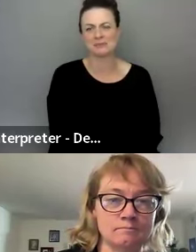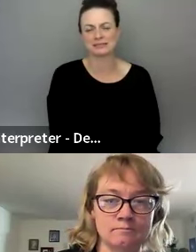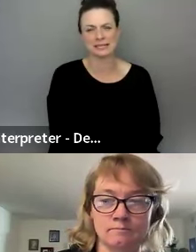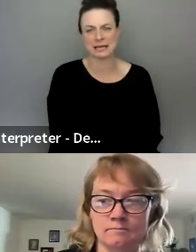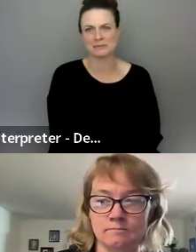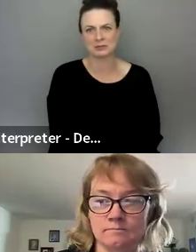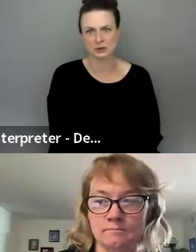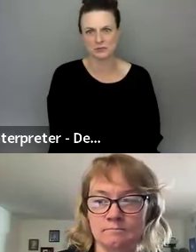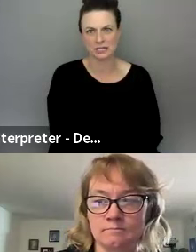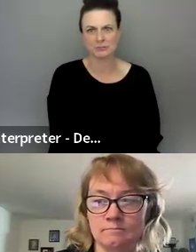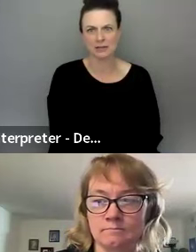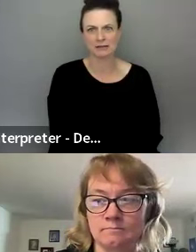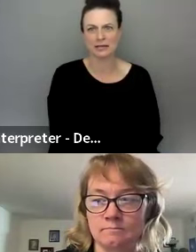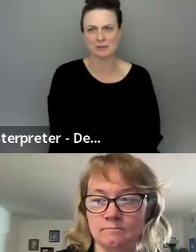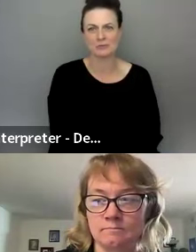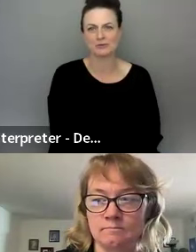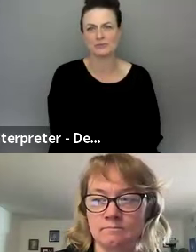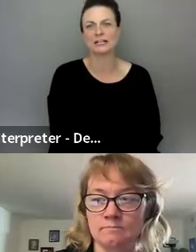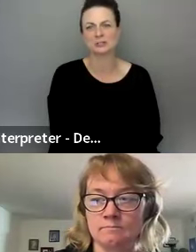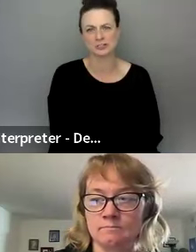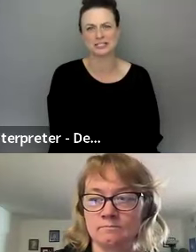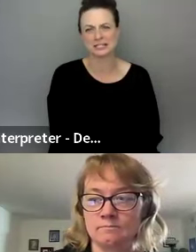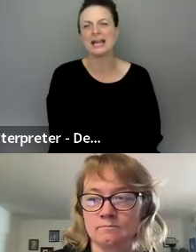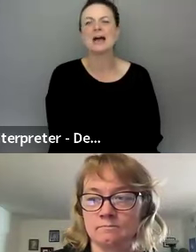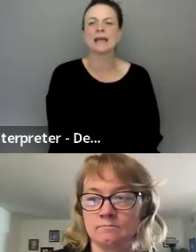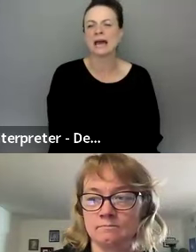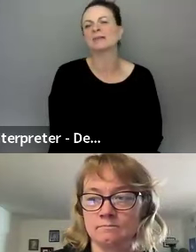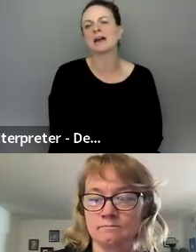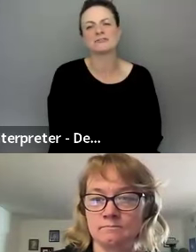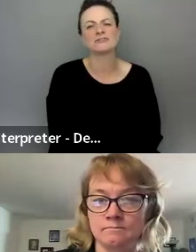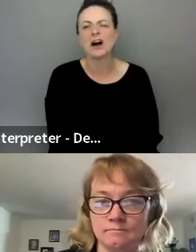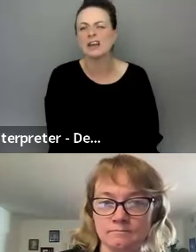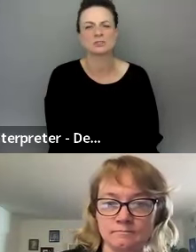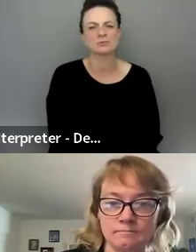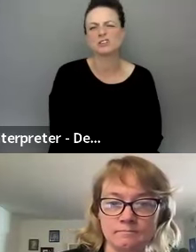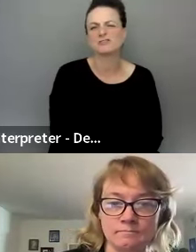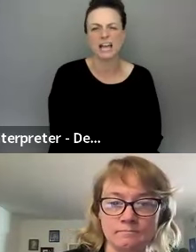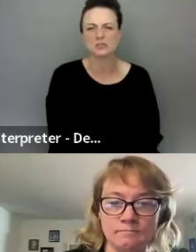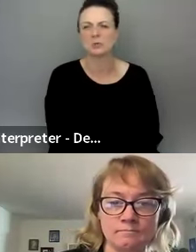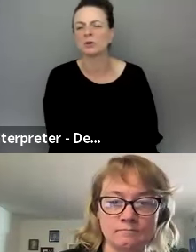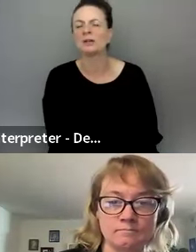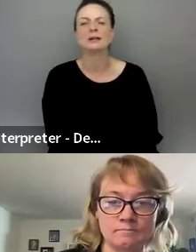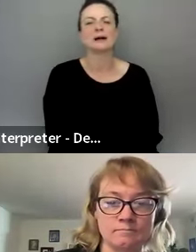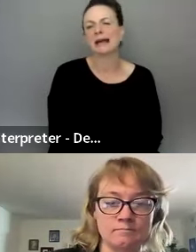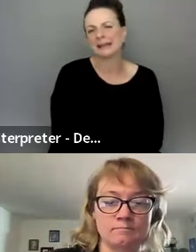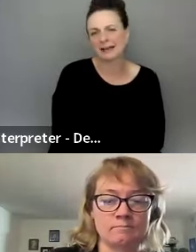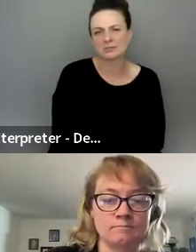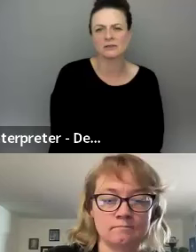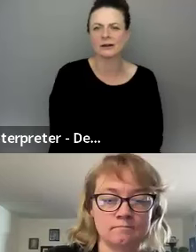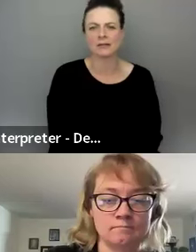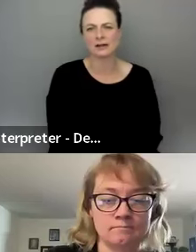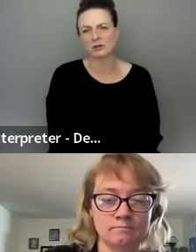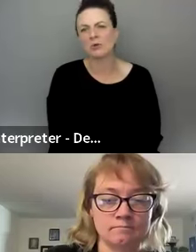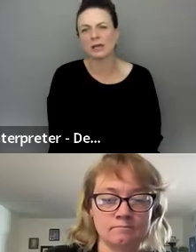was about that, but they came in droves and we had a lot of people very interested and we had a lot of fun. It was a really casual, a light